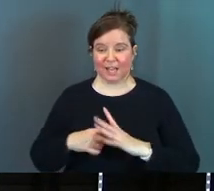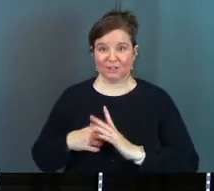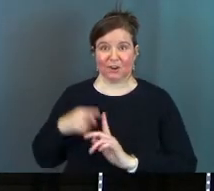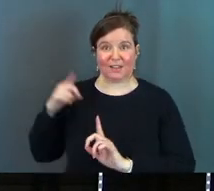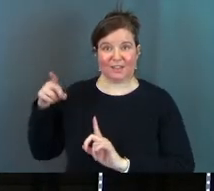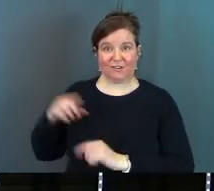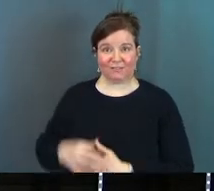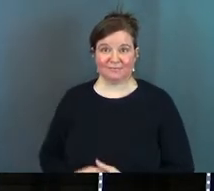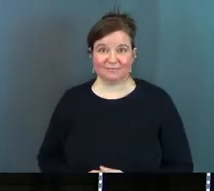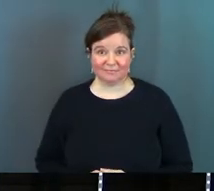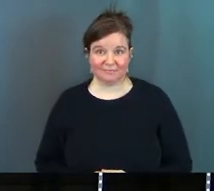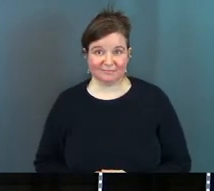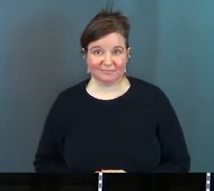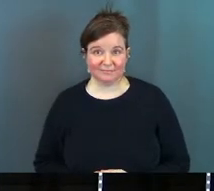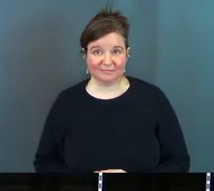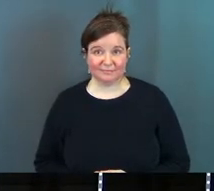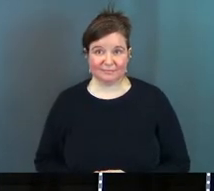there